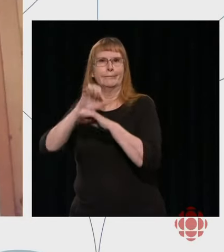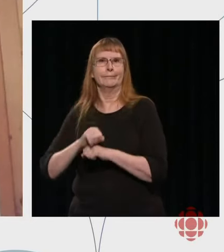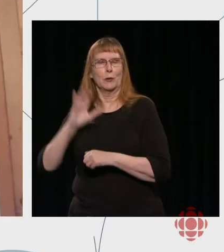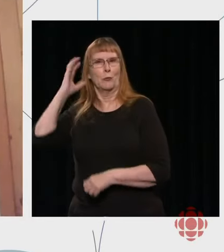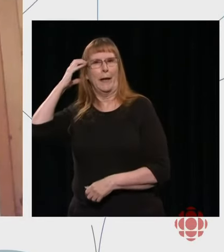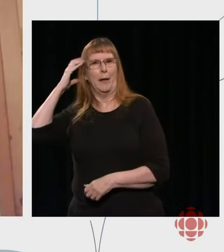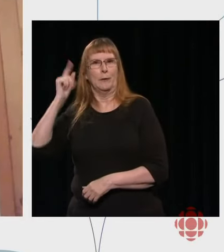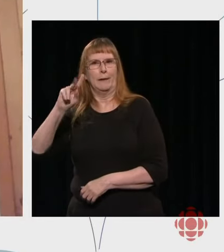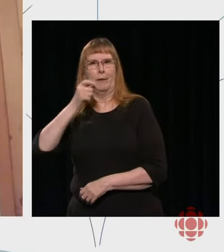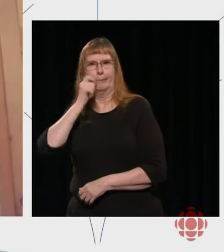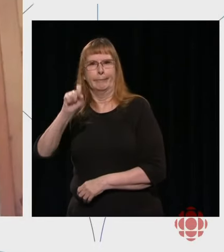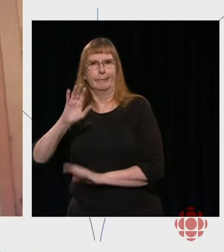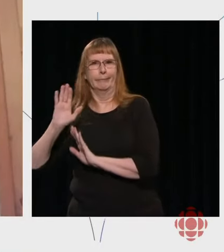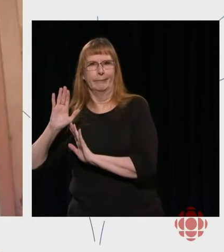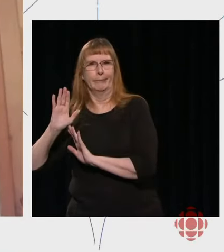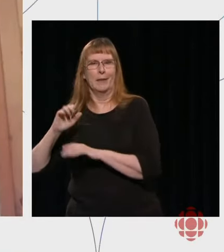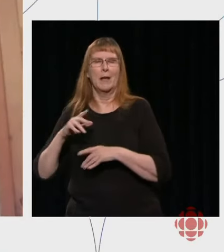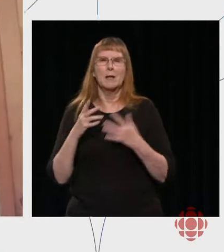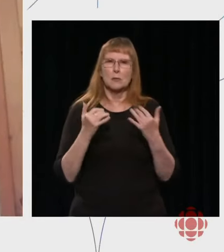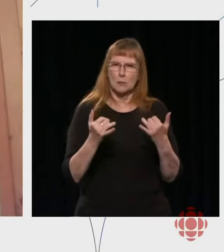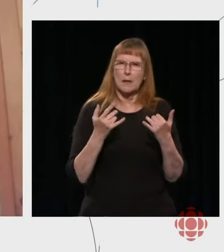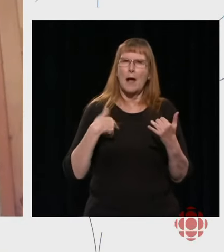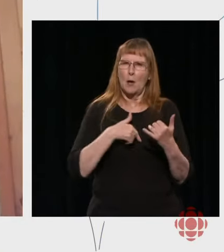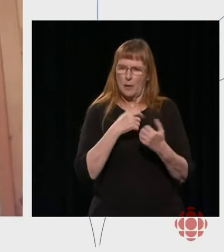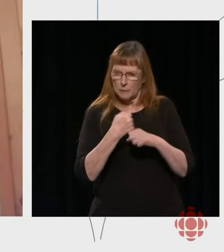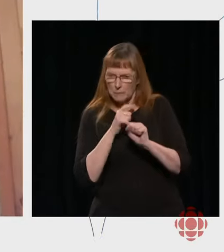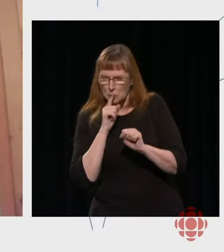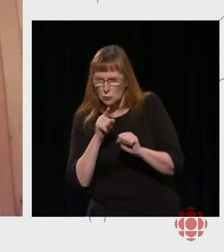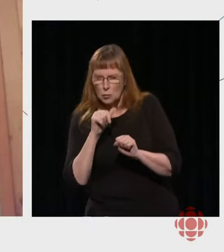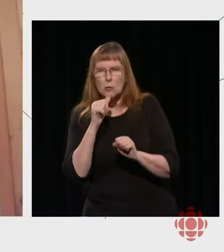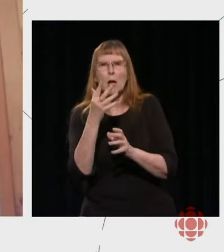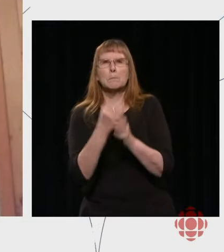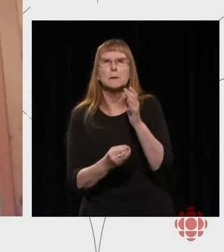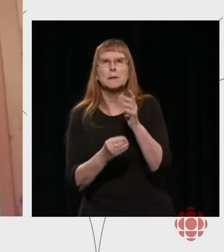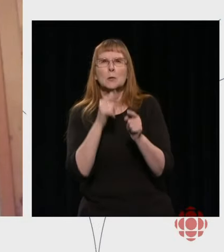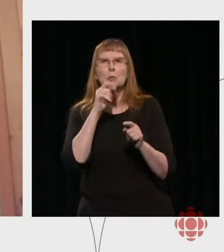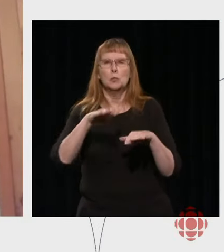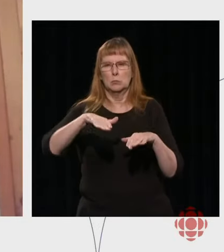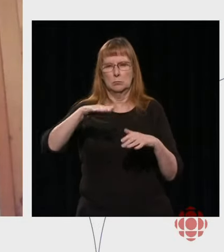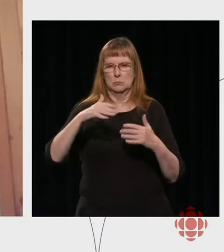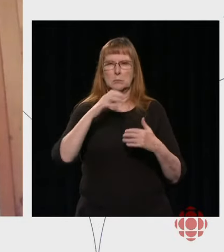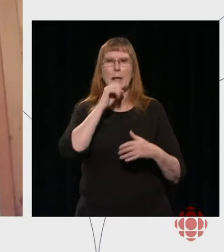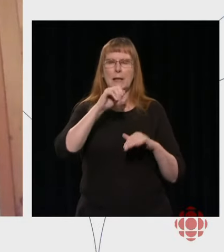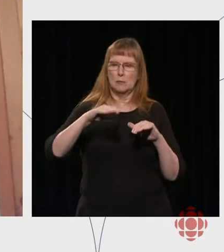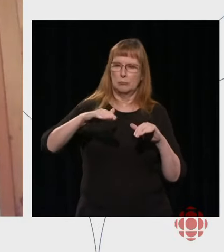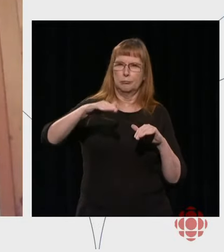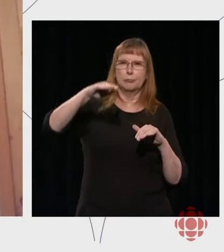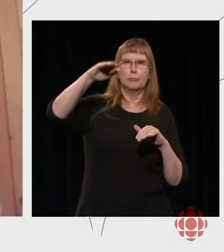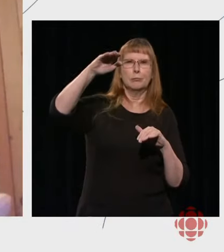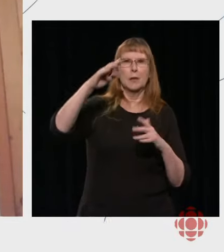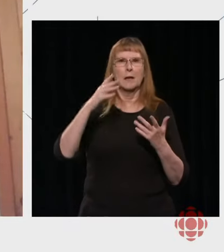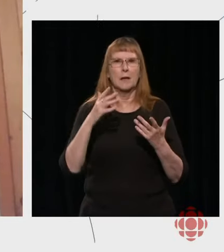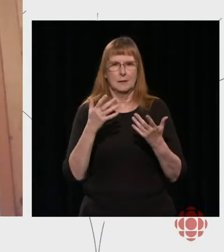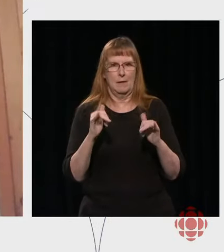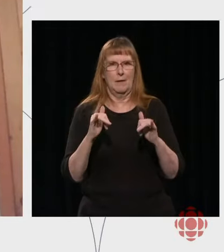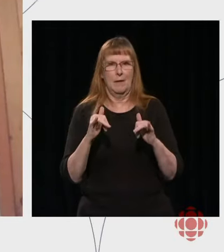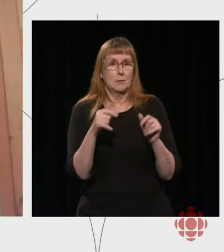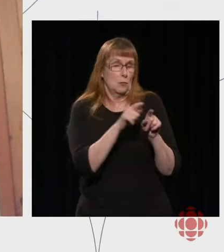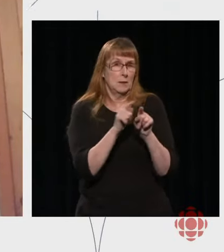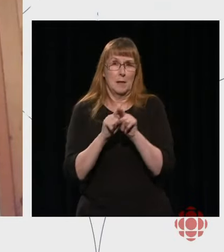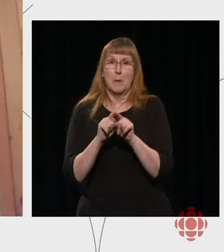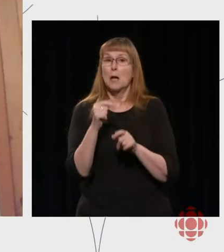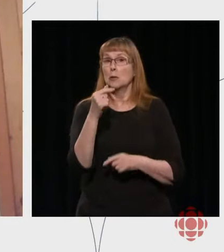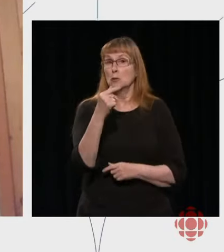types of content today to be sure we don't miss that generation, as Michelle says. So we do many of the same things. We use GEM